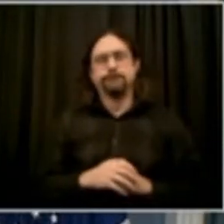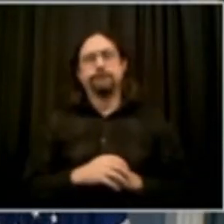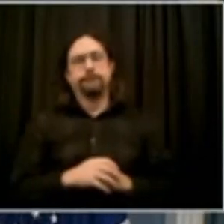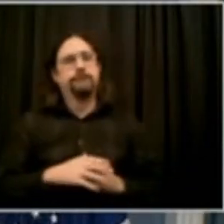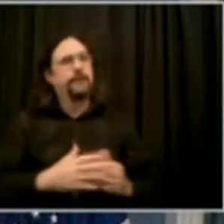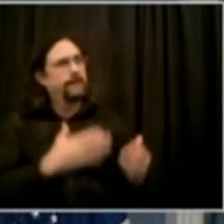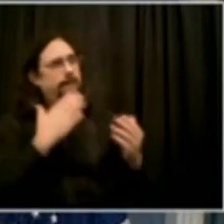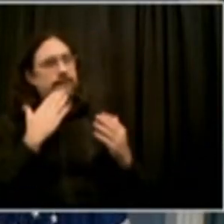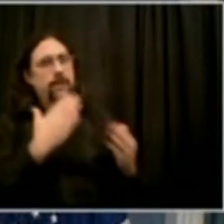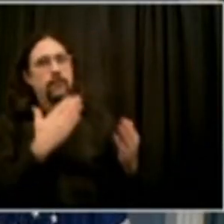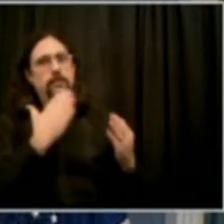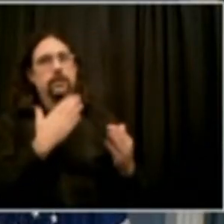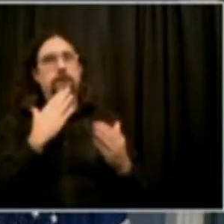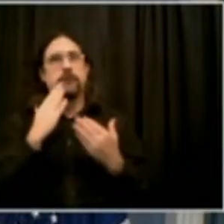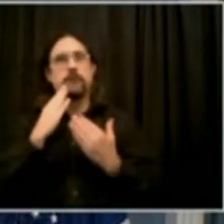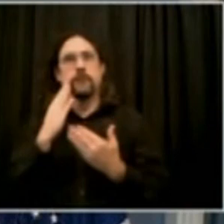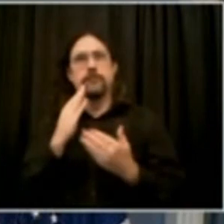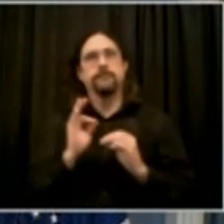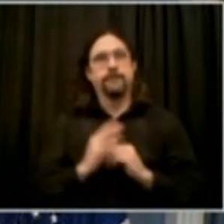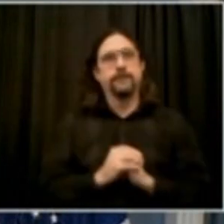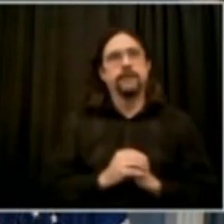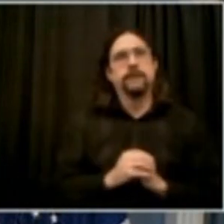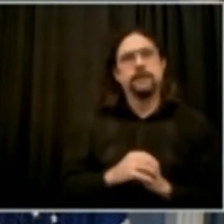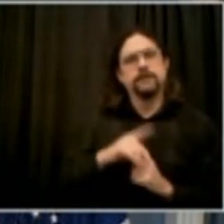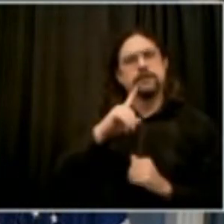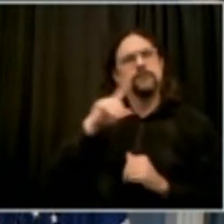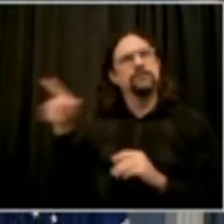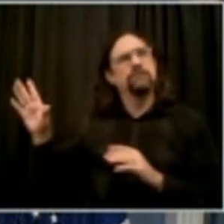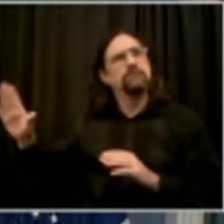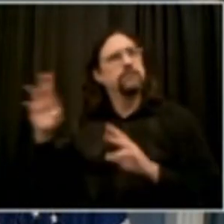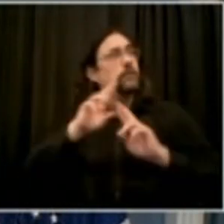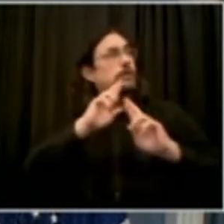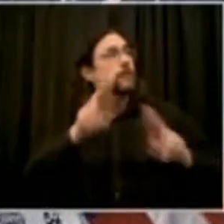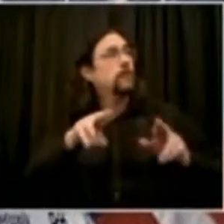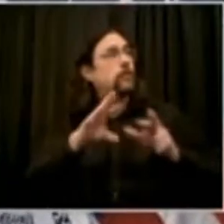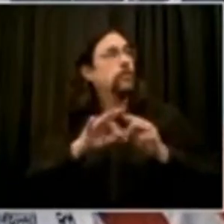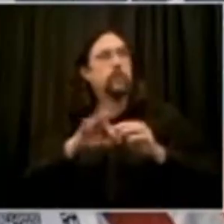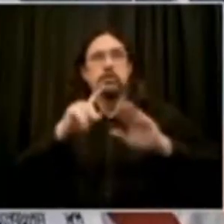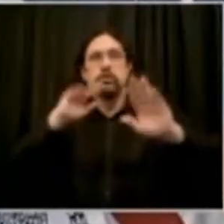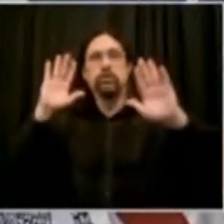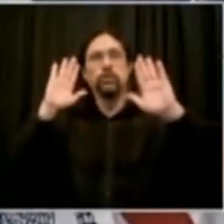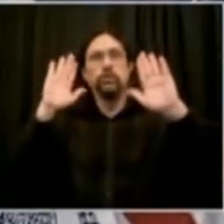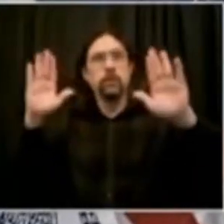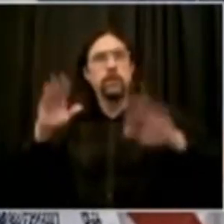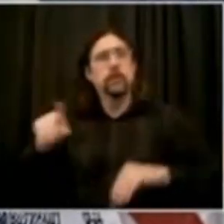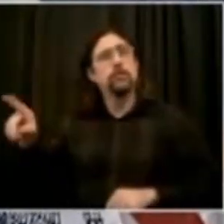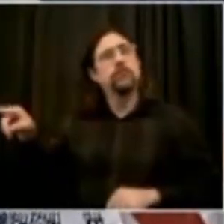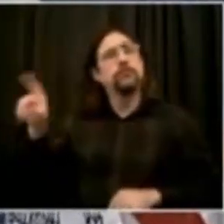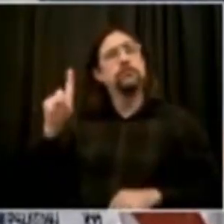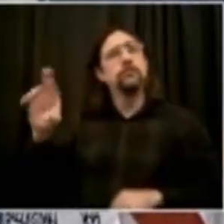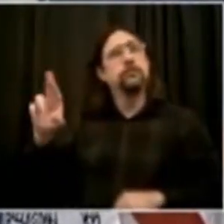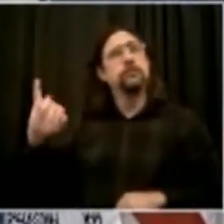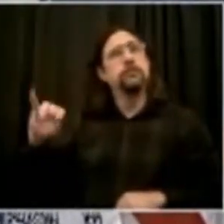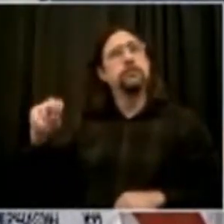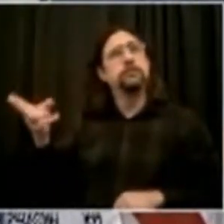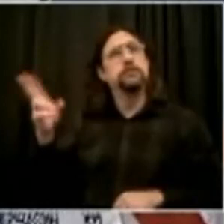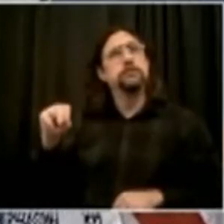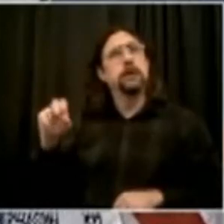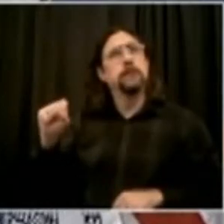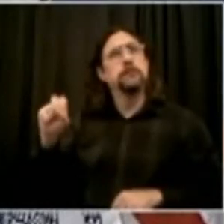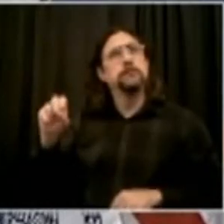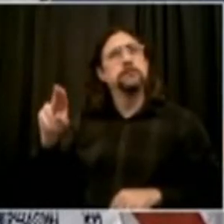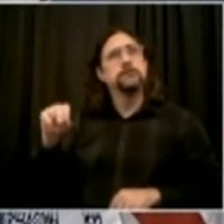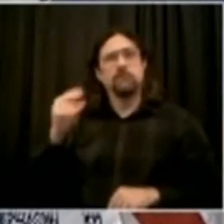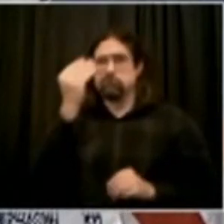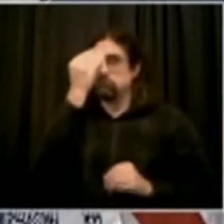An excellent report. And look, everyone, just think about what Dr. Johnson's been over there. It's a very, very comprehensive, extensive effort to get people whatever